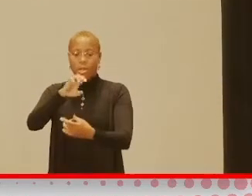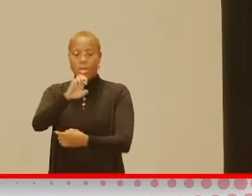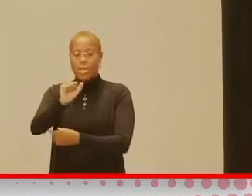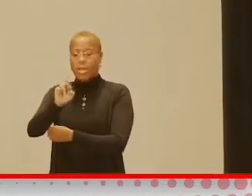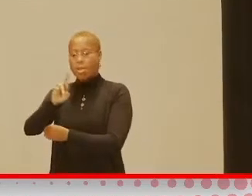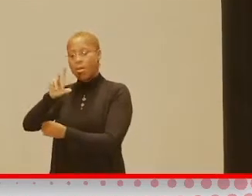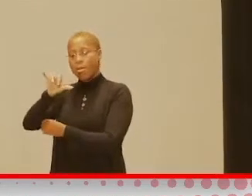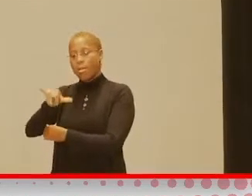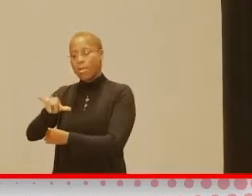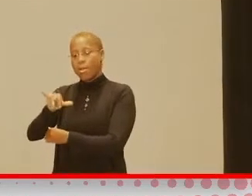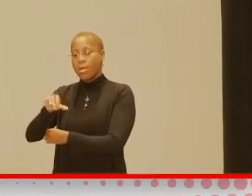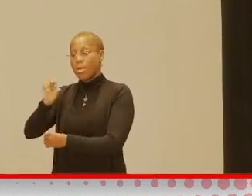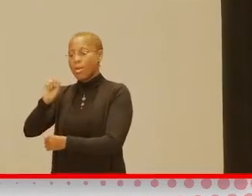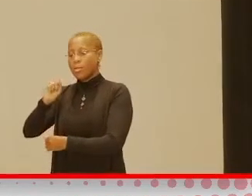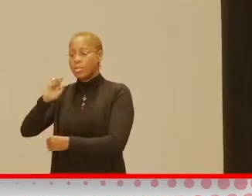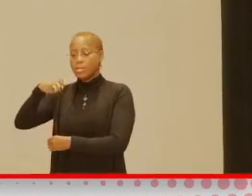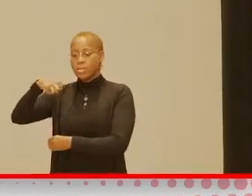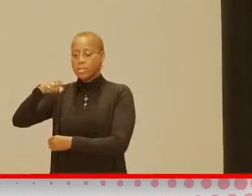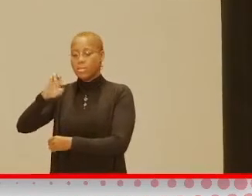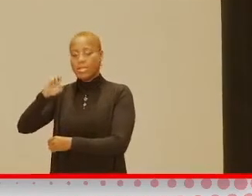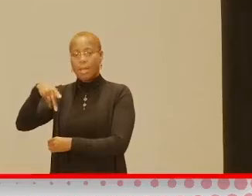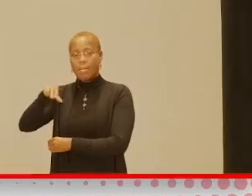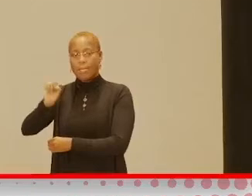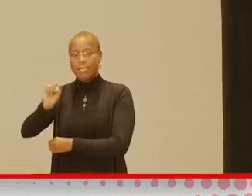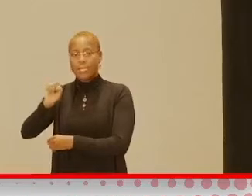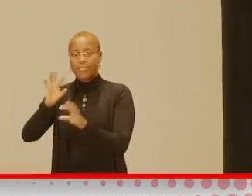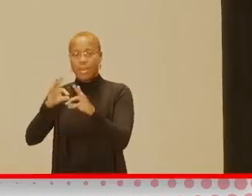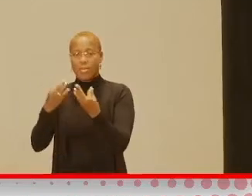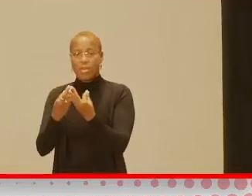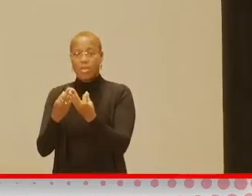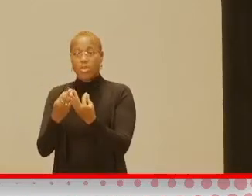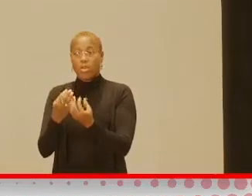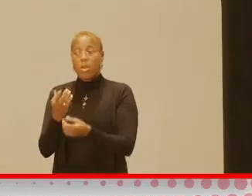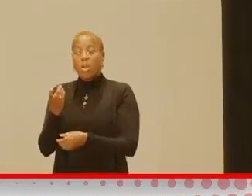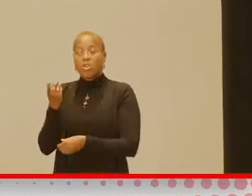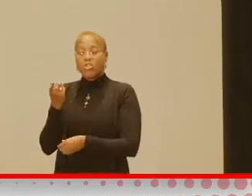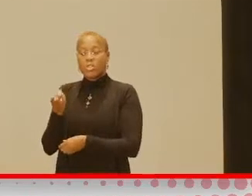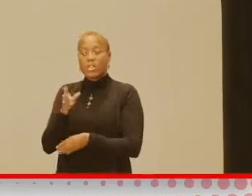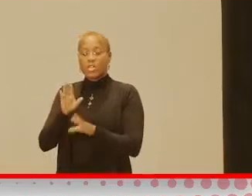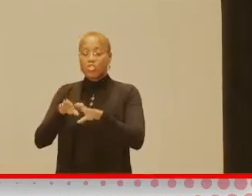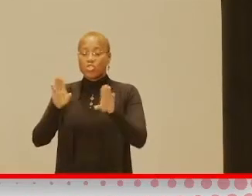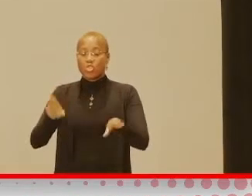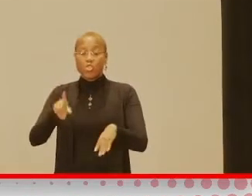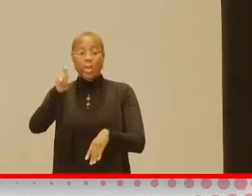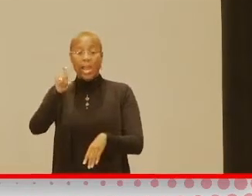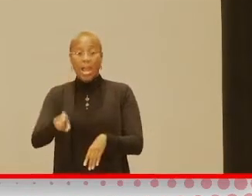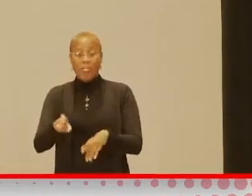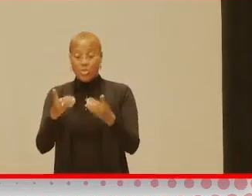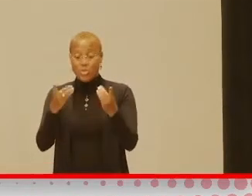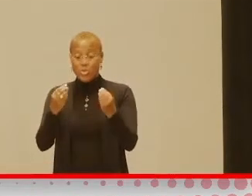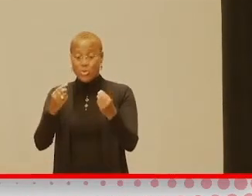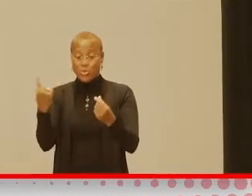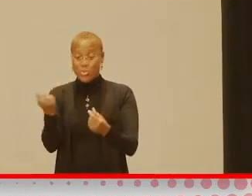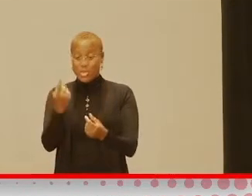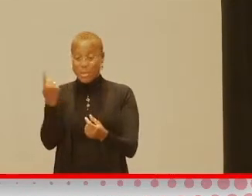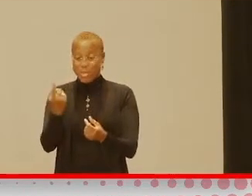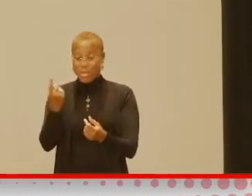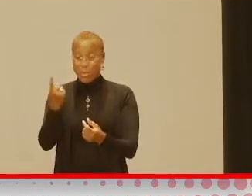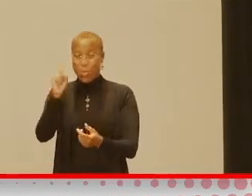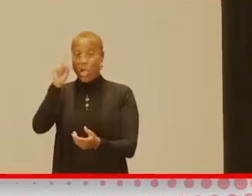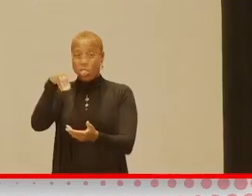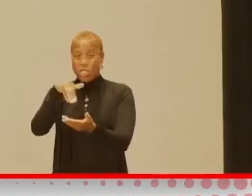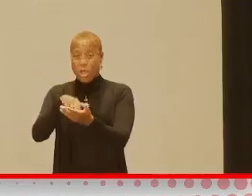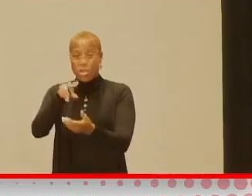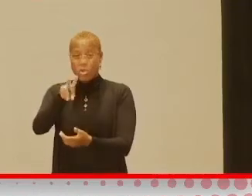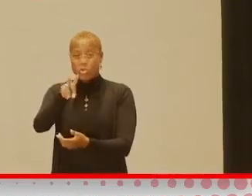Music with Mare, and, you know, she said that children have to do something like 1,200 times